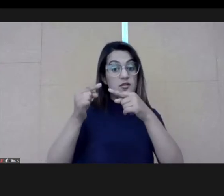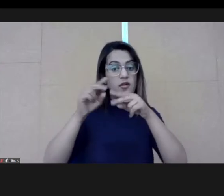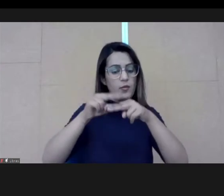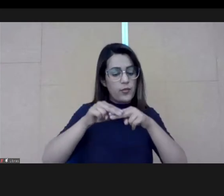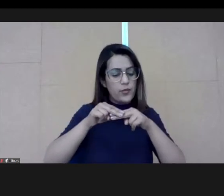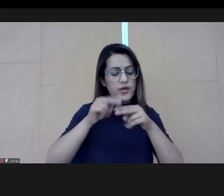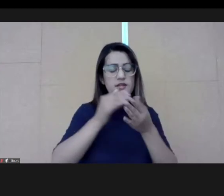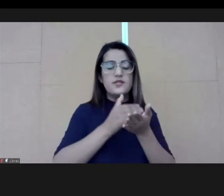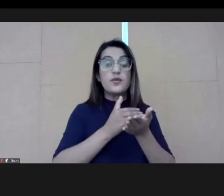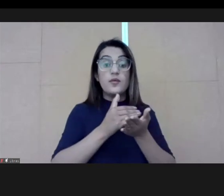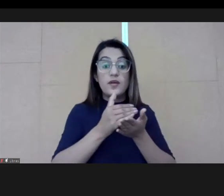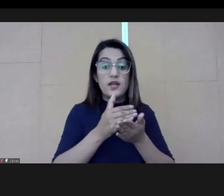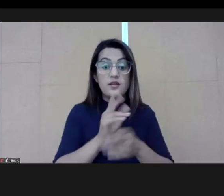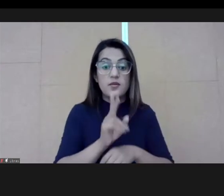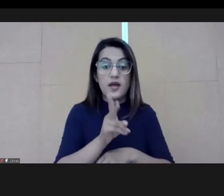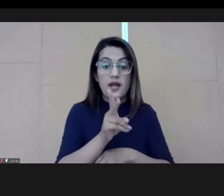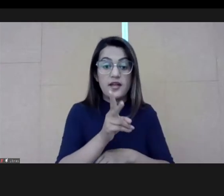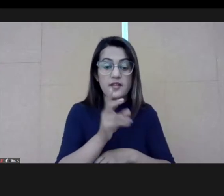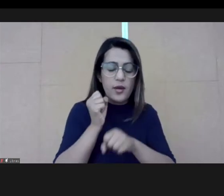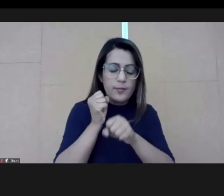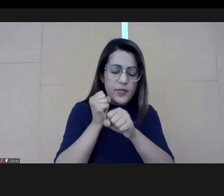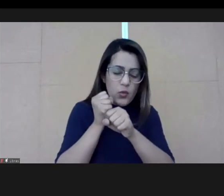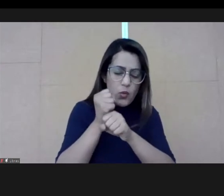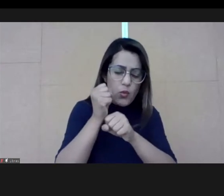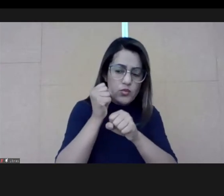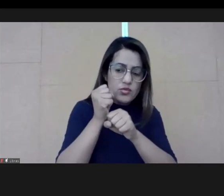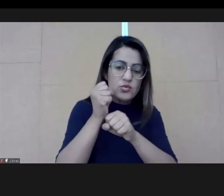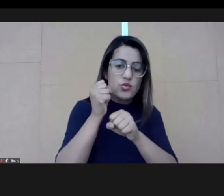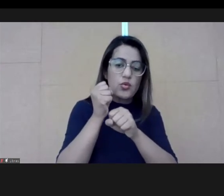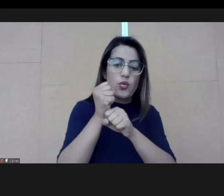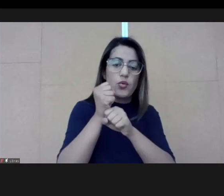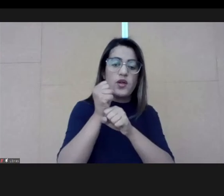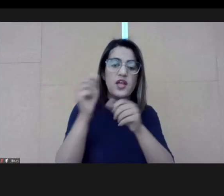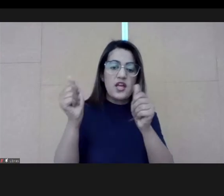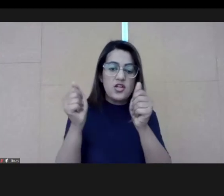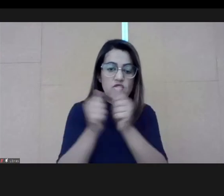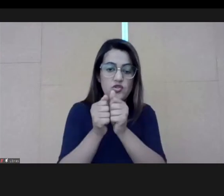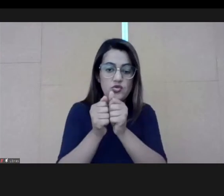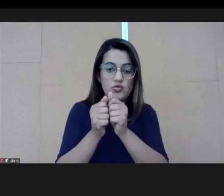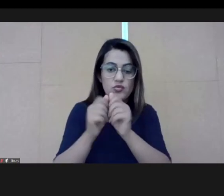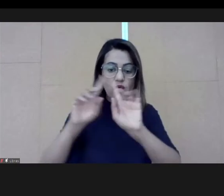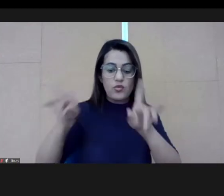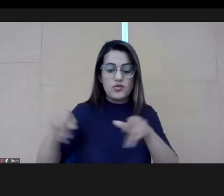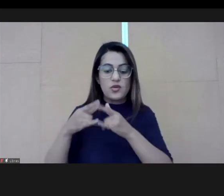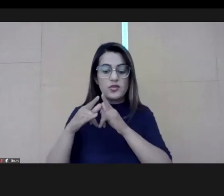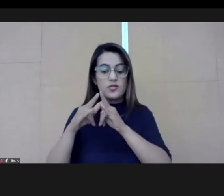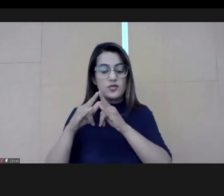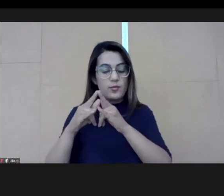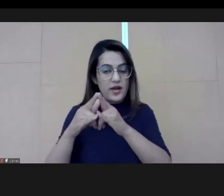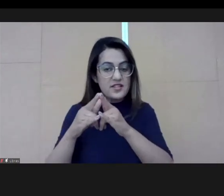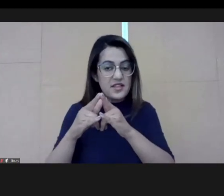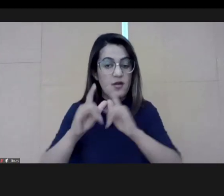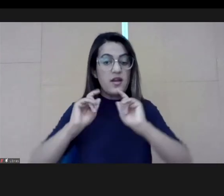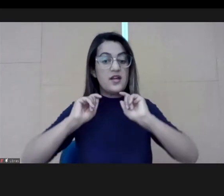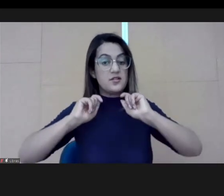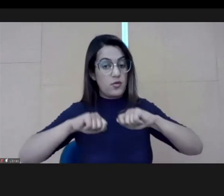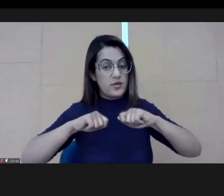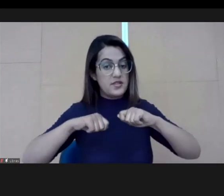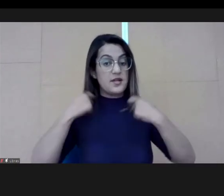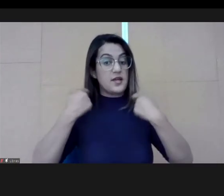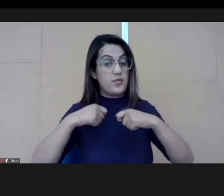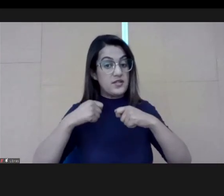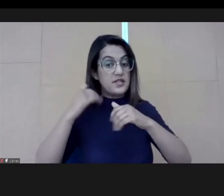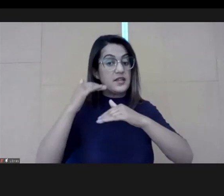And that's why it's important to build in the beginning the skills that our